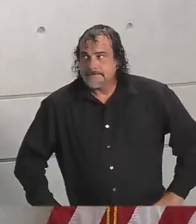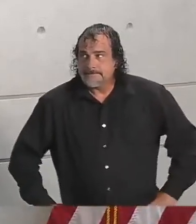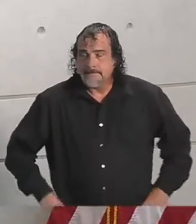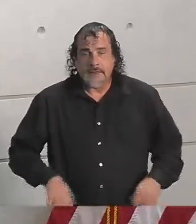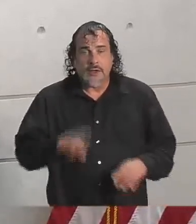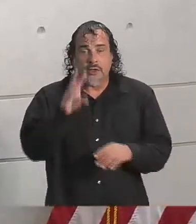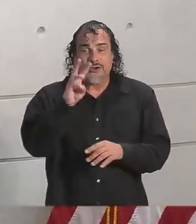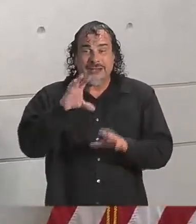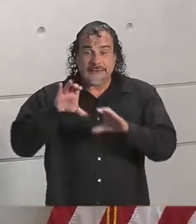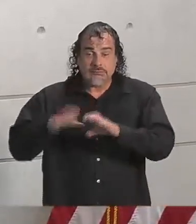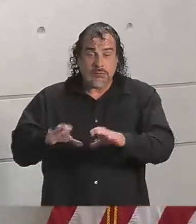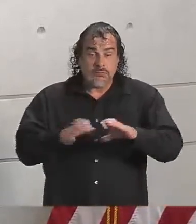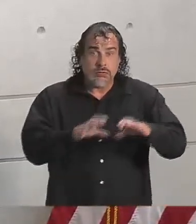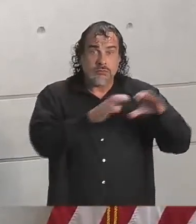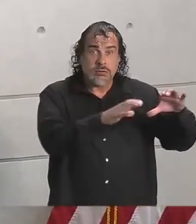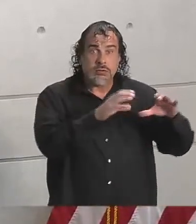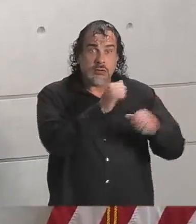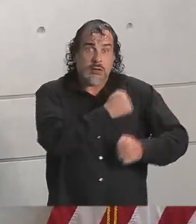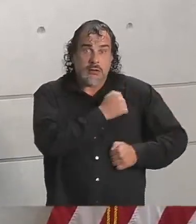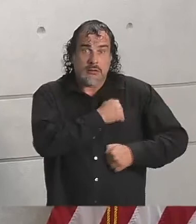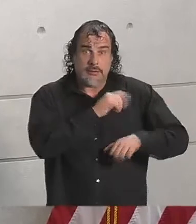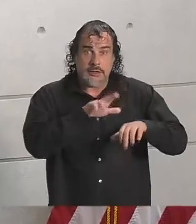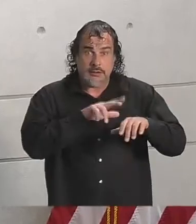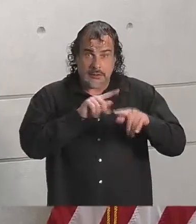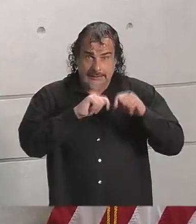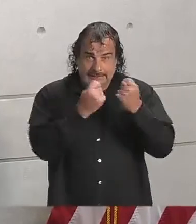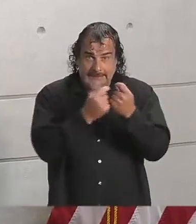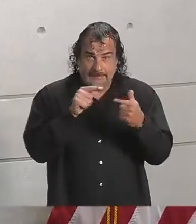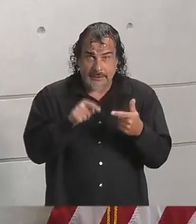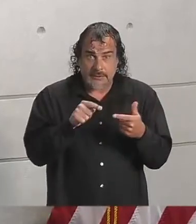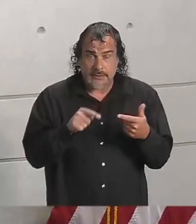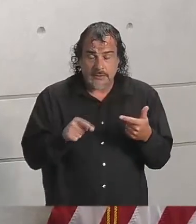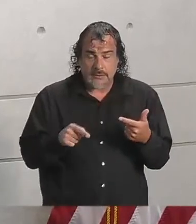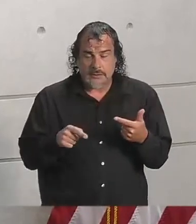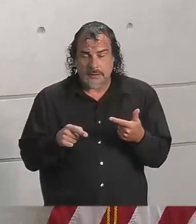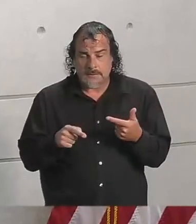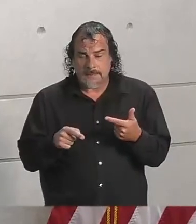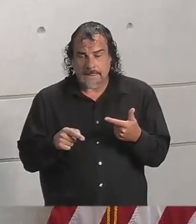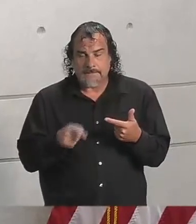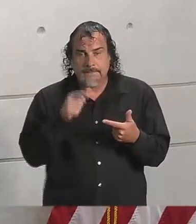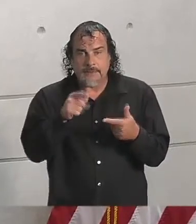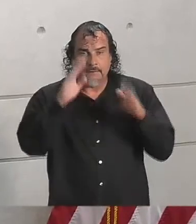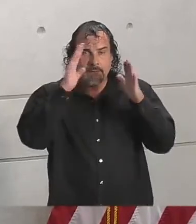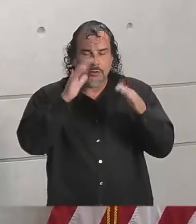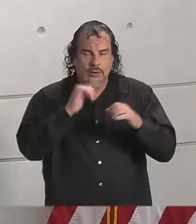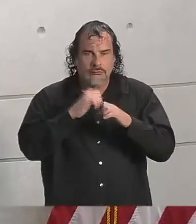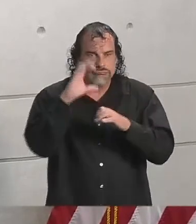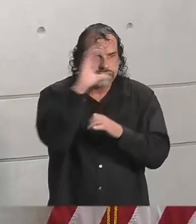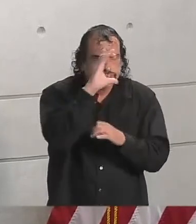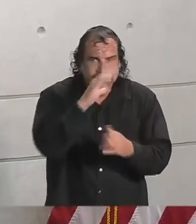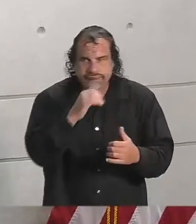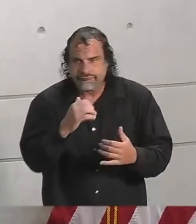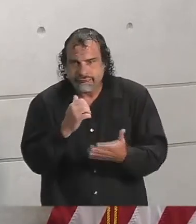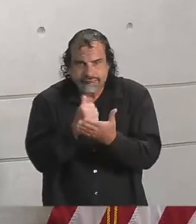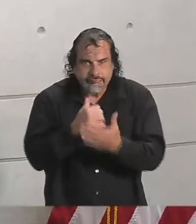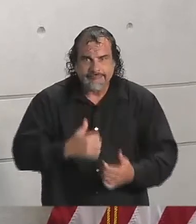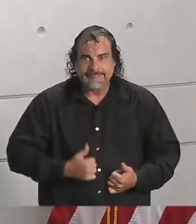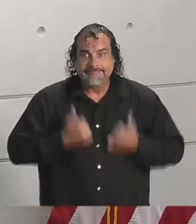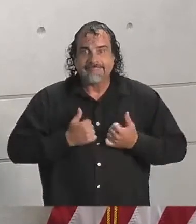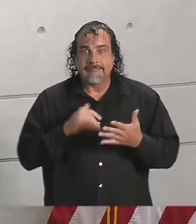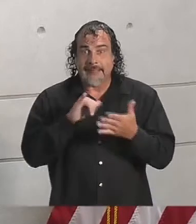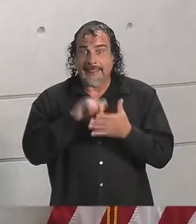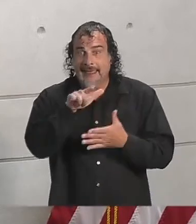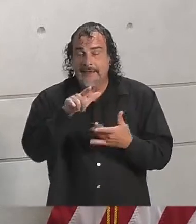composite teams are, those 10-member teams are really focused on search and rescue, and so should that become